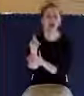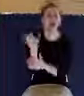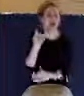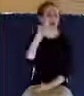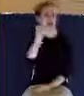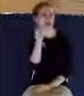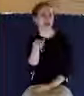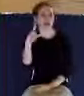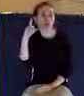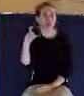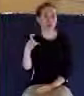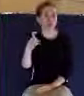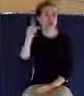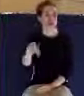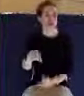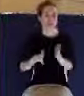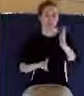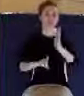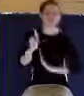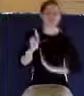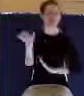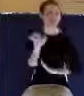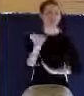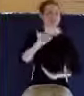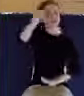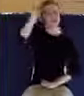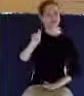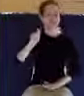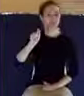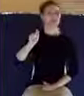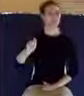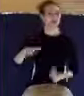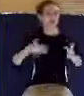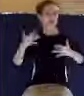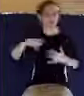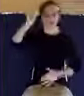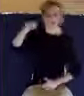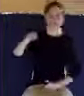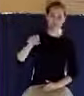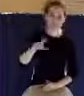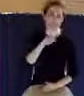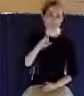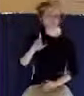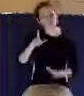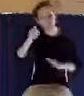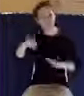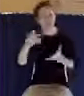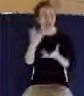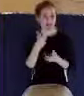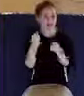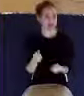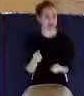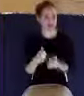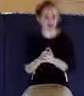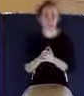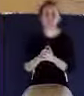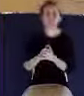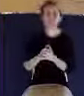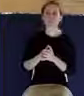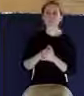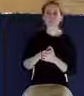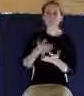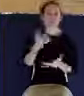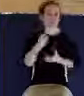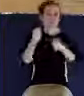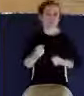assurance. Spurgeon said this, full assurance is not essential to salvation, but it's essential to satisfaction and to be at